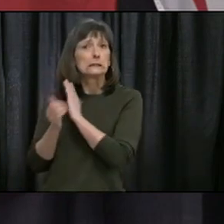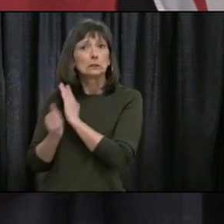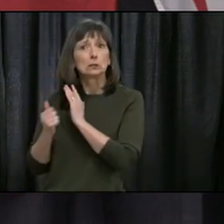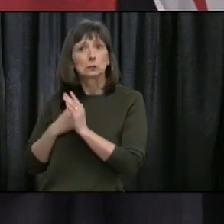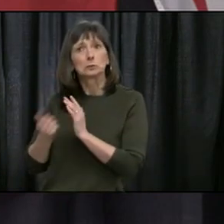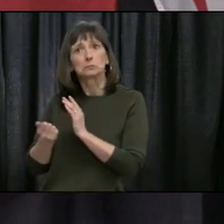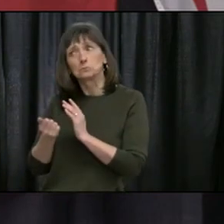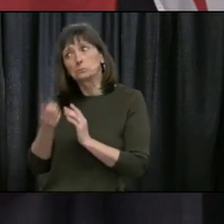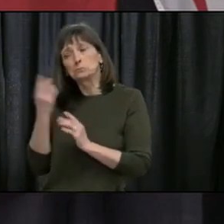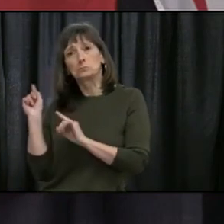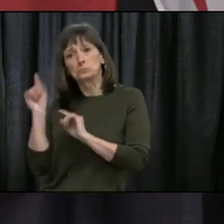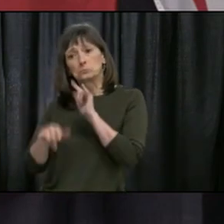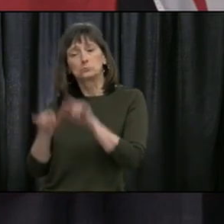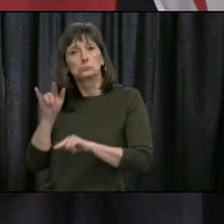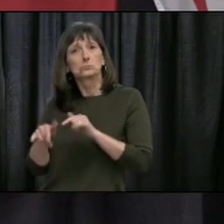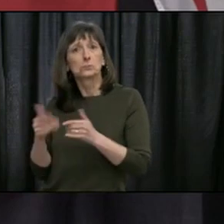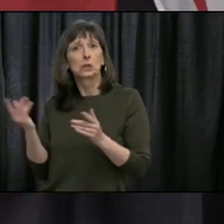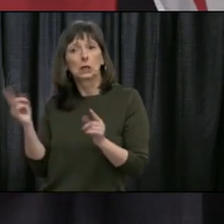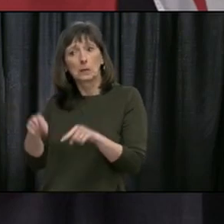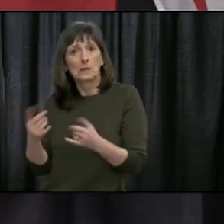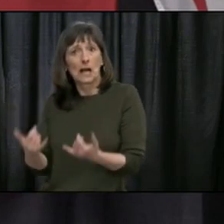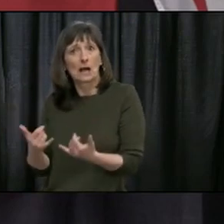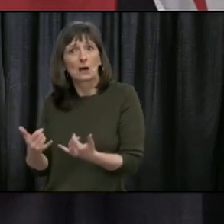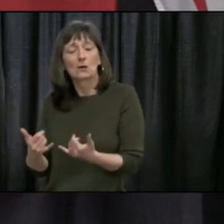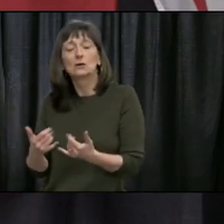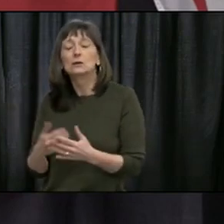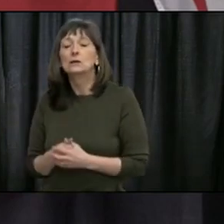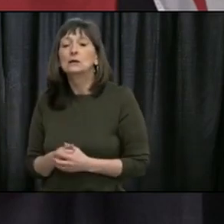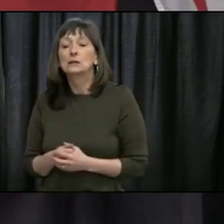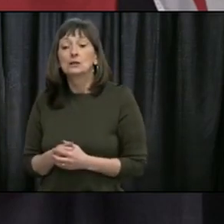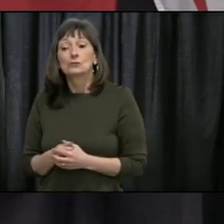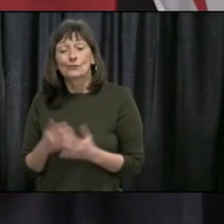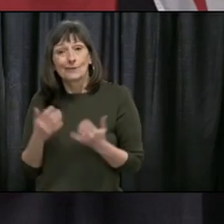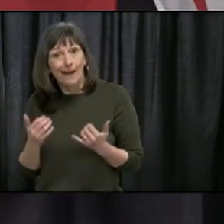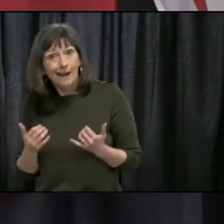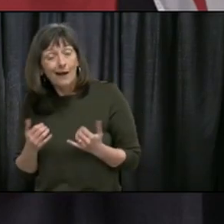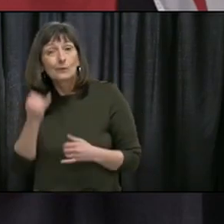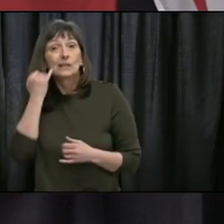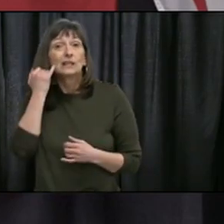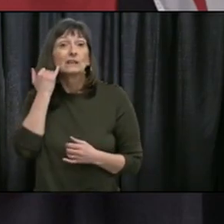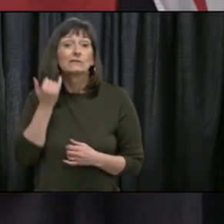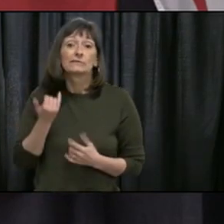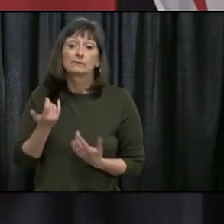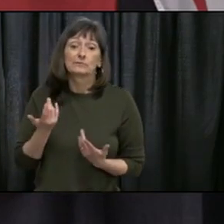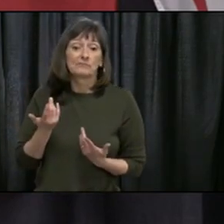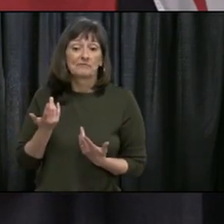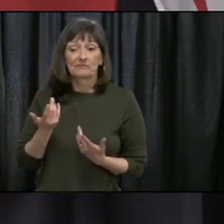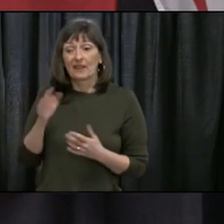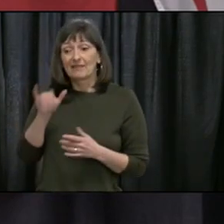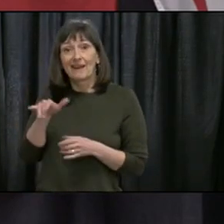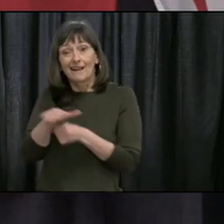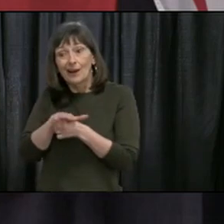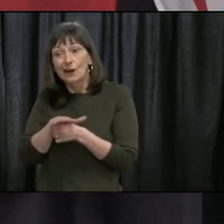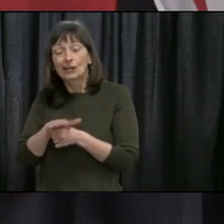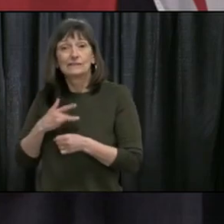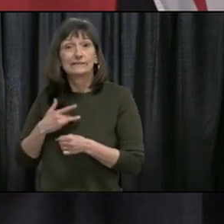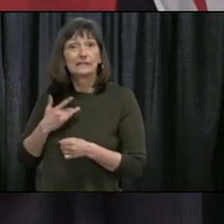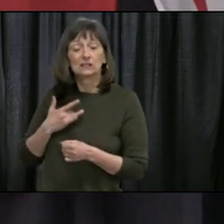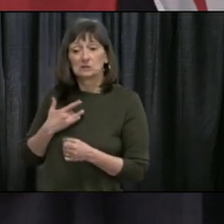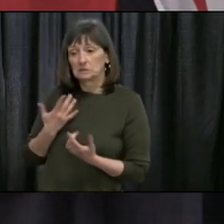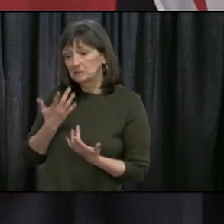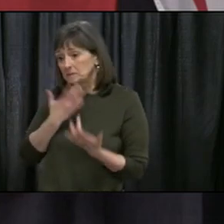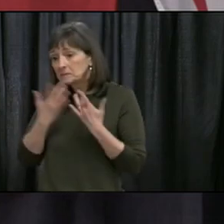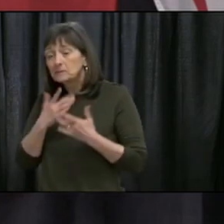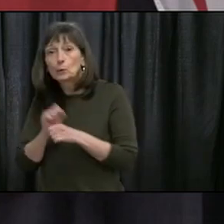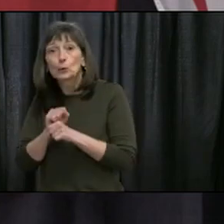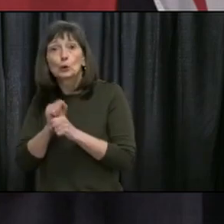program as well. So right now, if there's anyone that's out of work looking for a job in those sectors, and of course, we want to employ